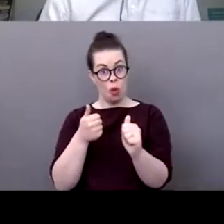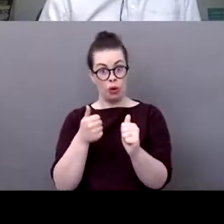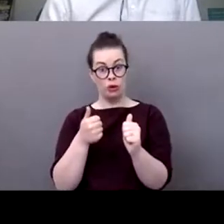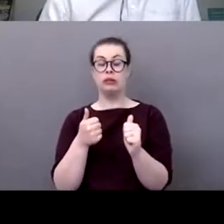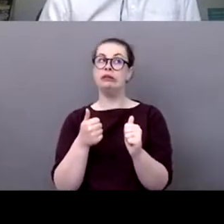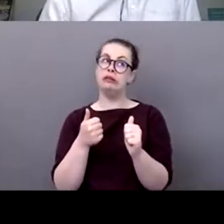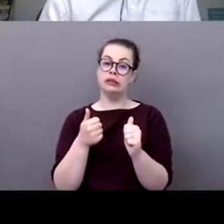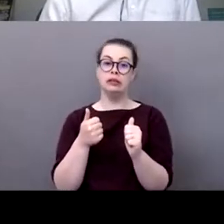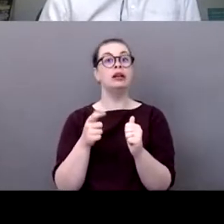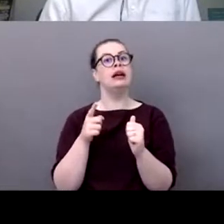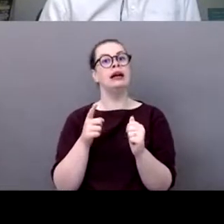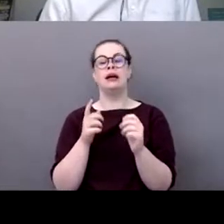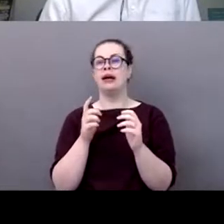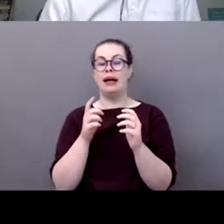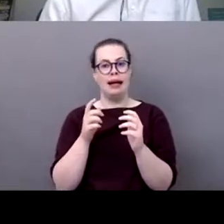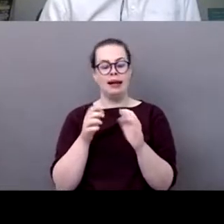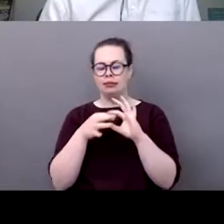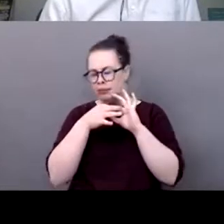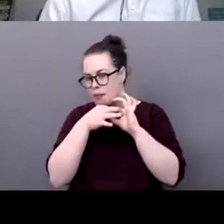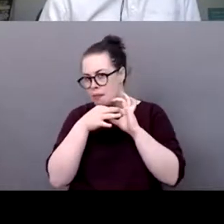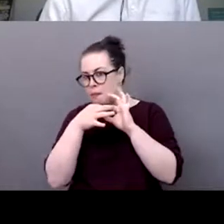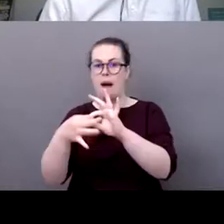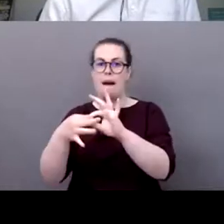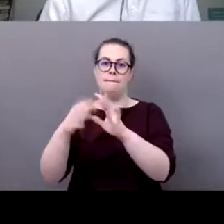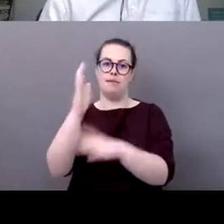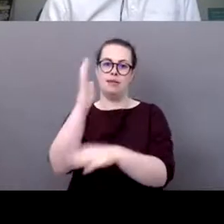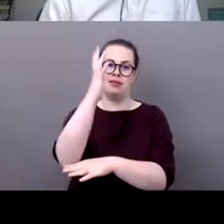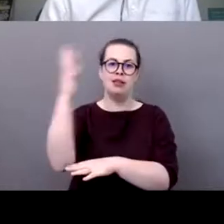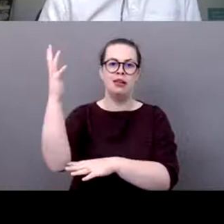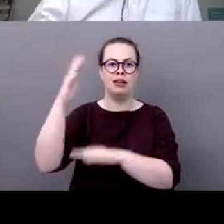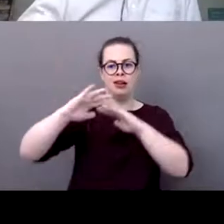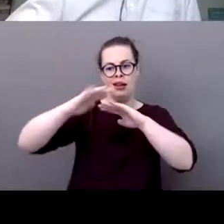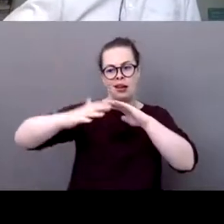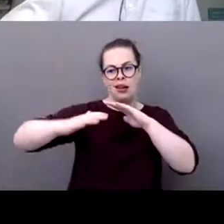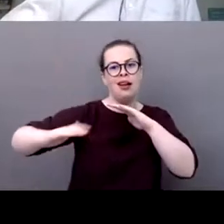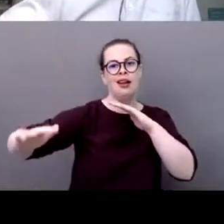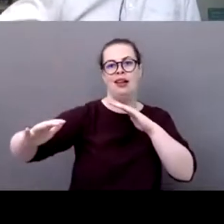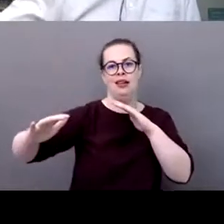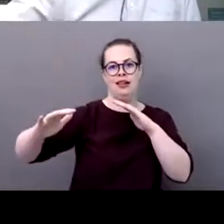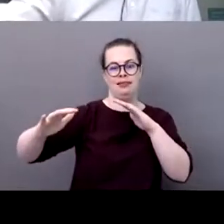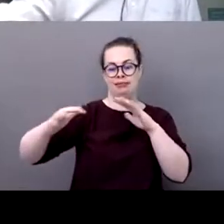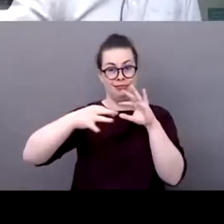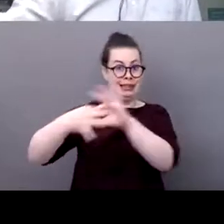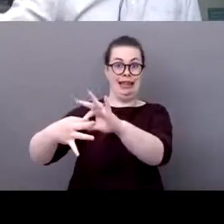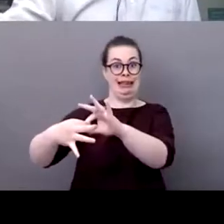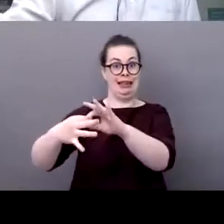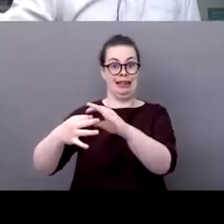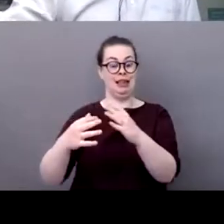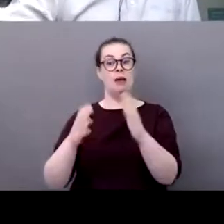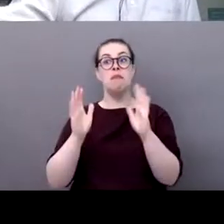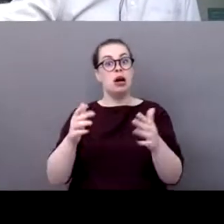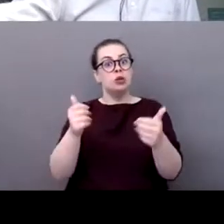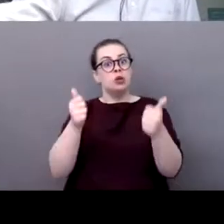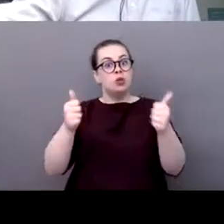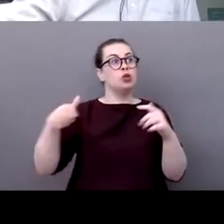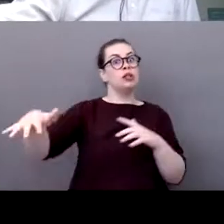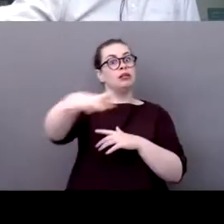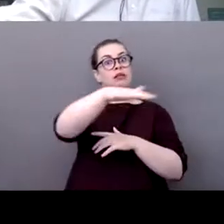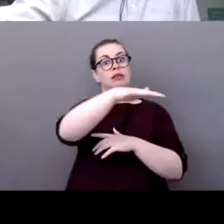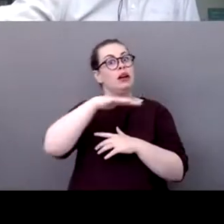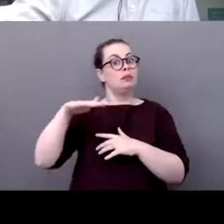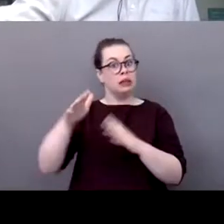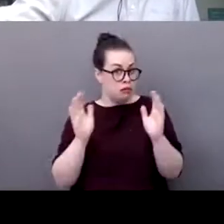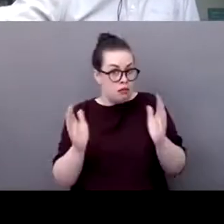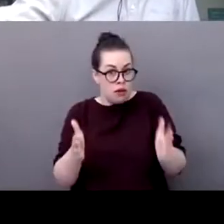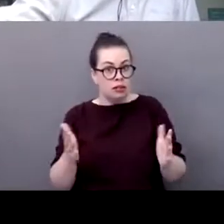on nature that means sport depends on a healthy environment because we talked about it you know certain sports